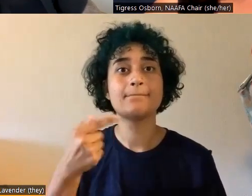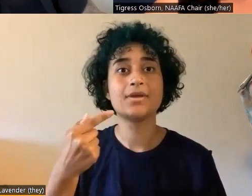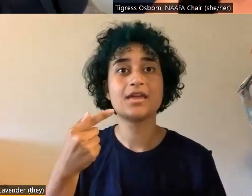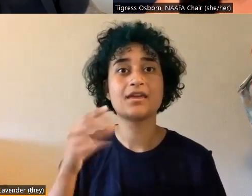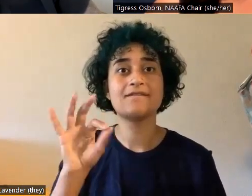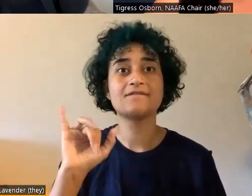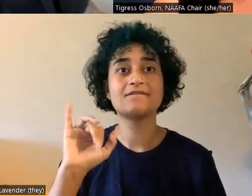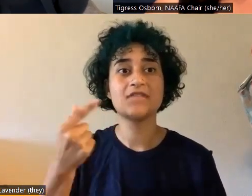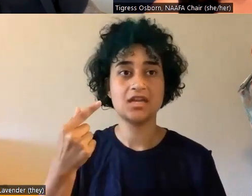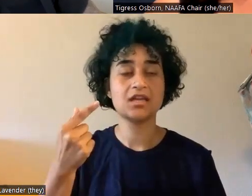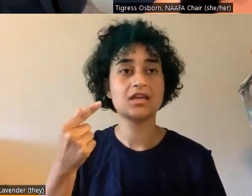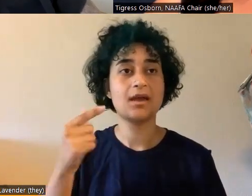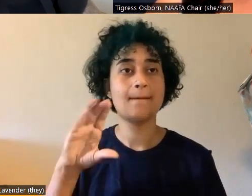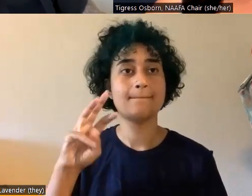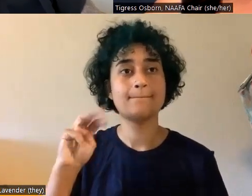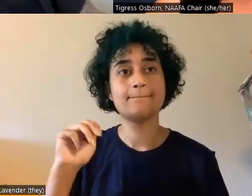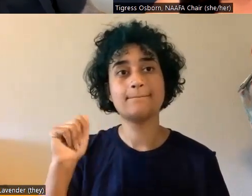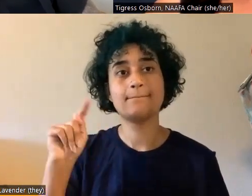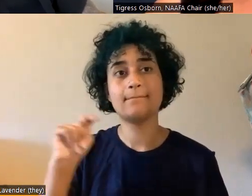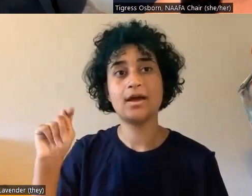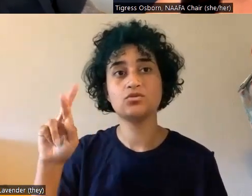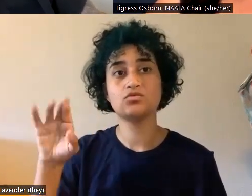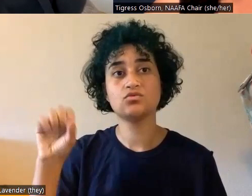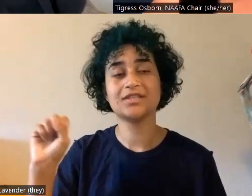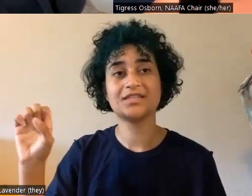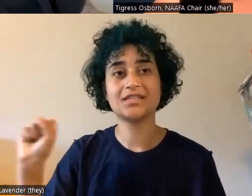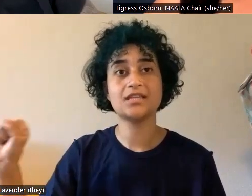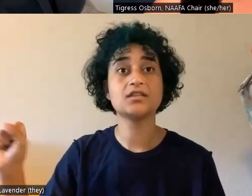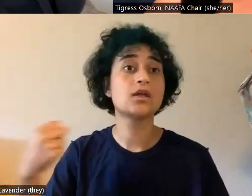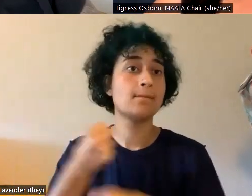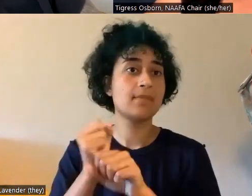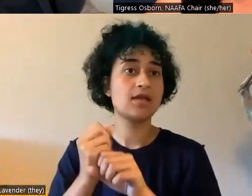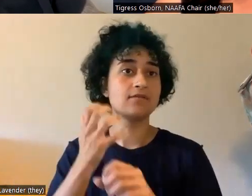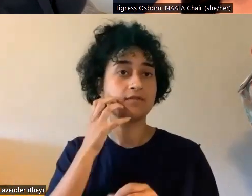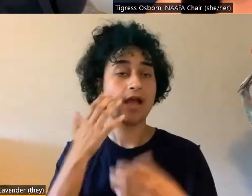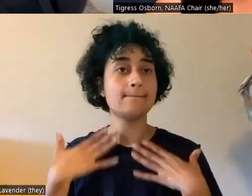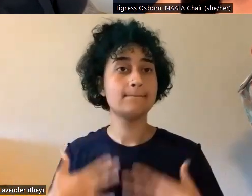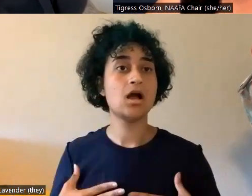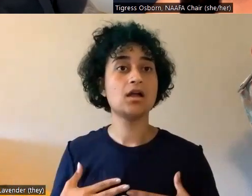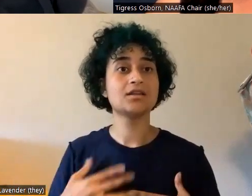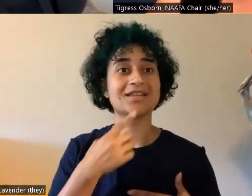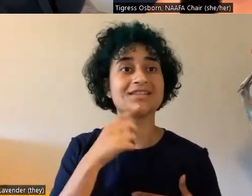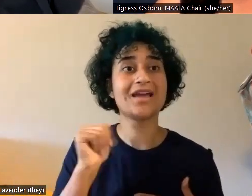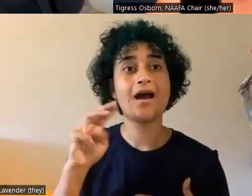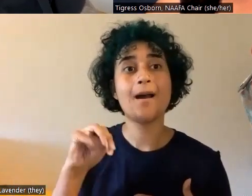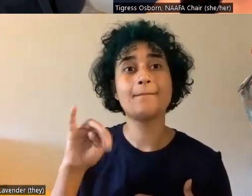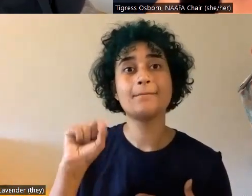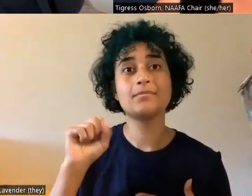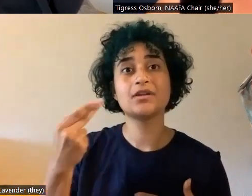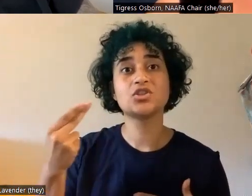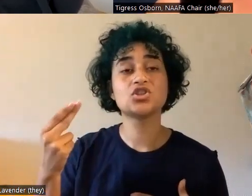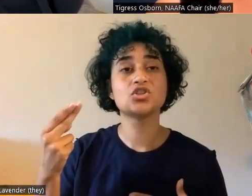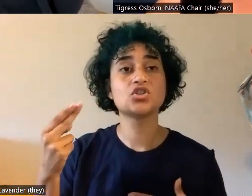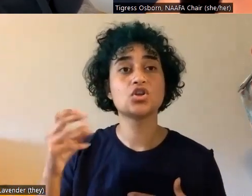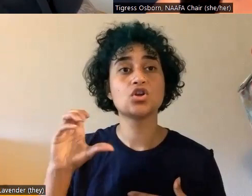that doesn't help with chairs, but mattresses for higher, that are made for higher weight bodies. Uh, there's a shout out for Amish crafted furniture, which you can find on Facebook.